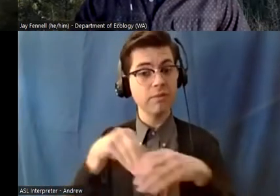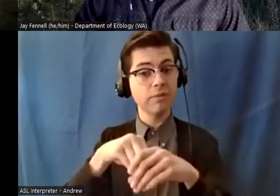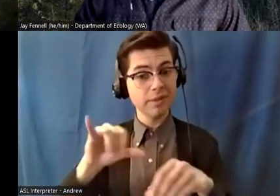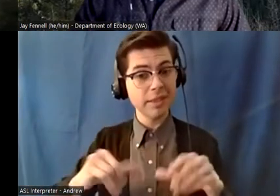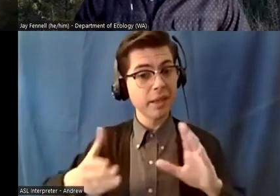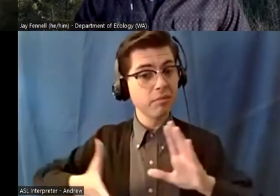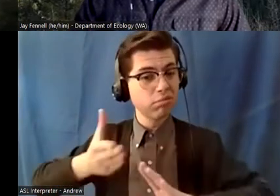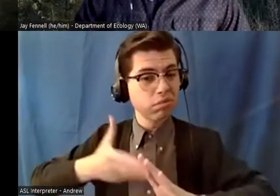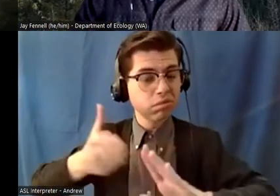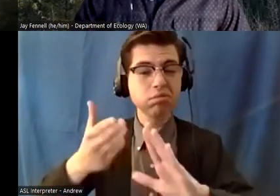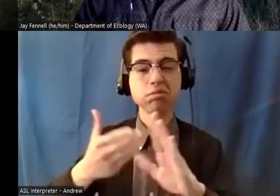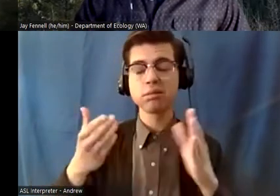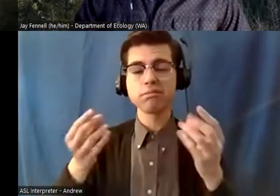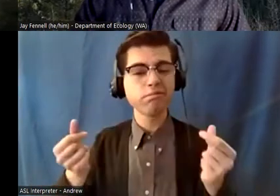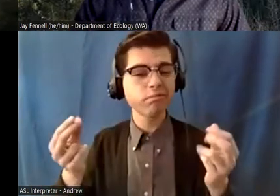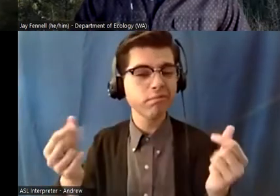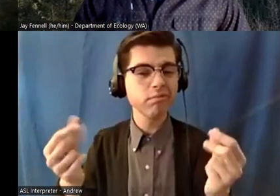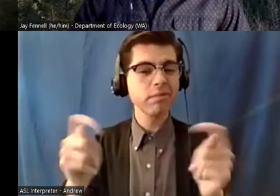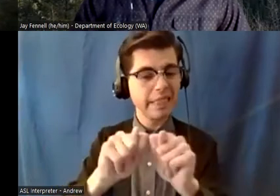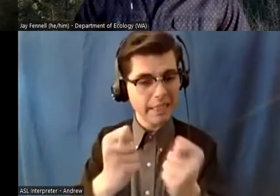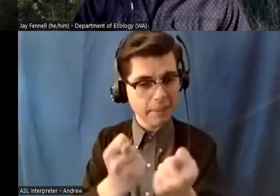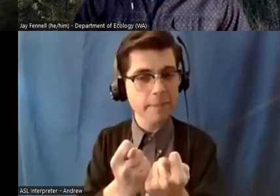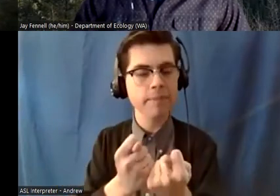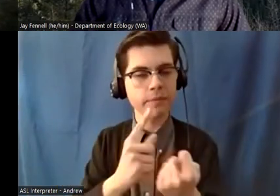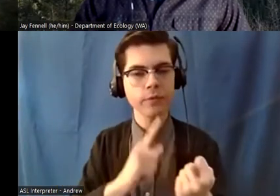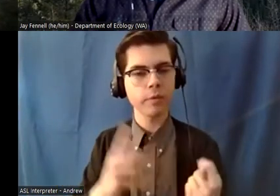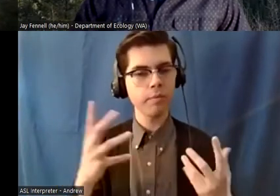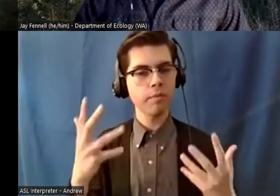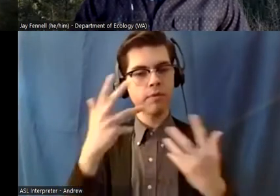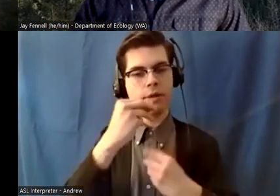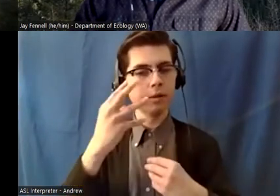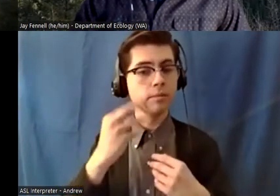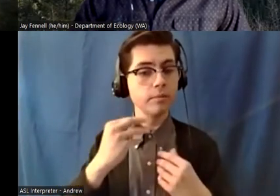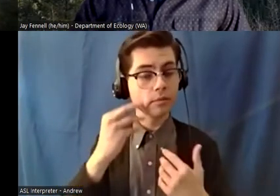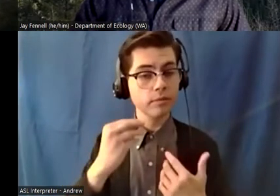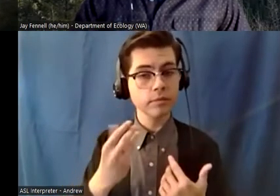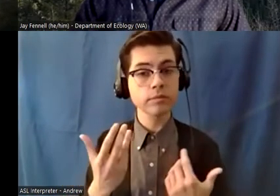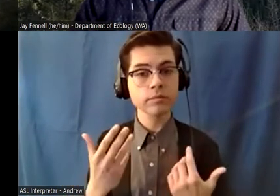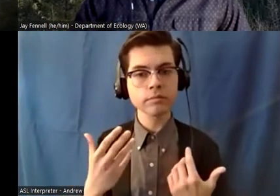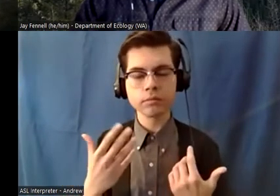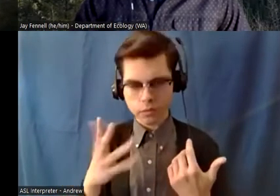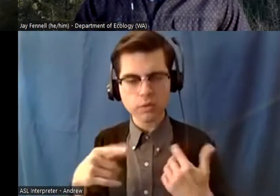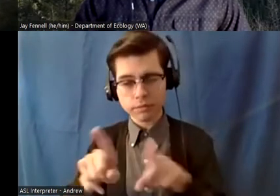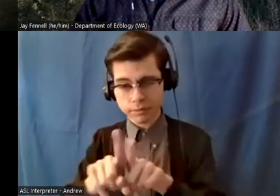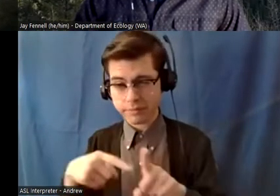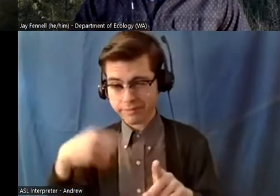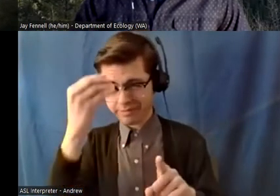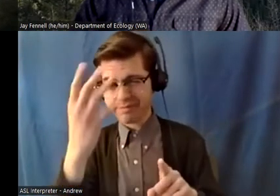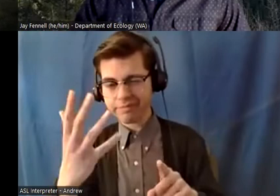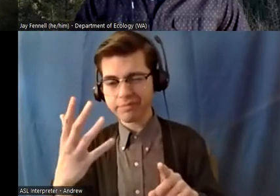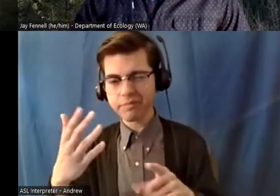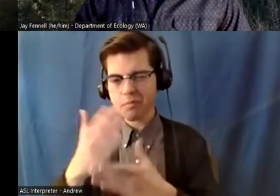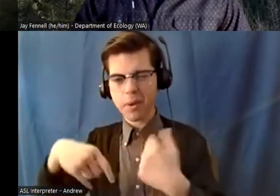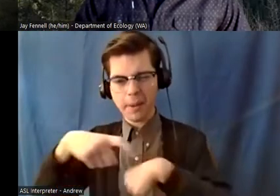um with being a so i'm also a part-time graduate student um here in